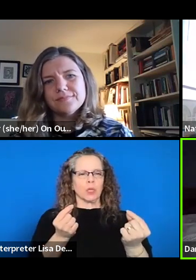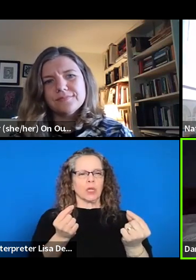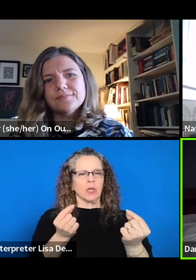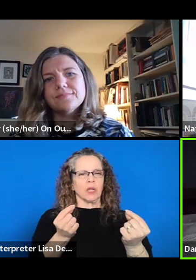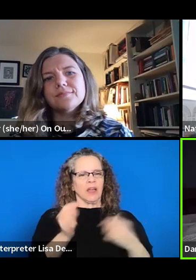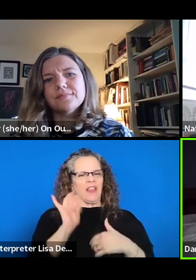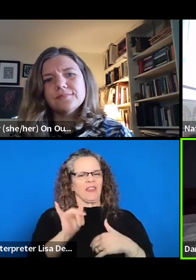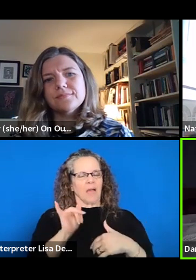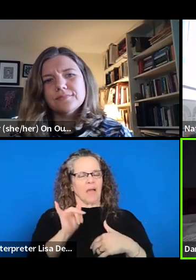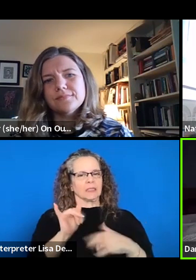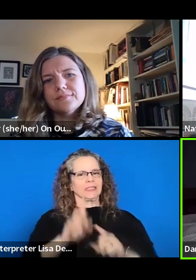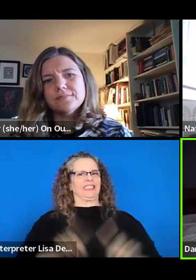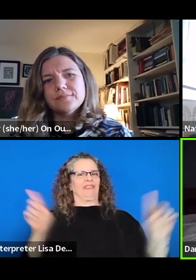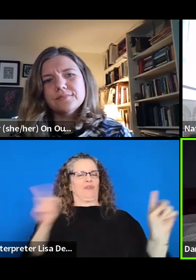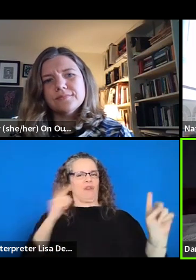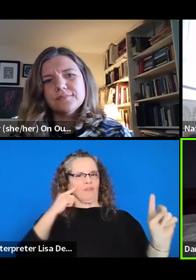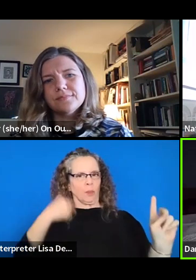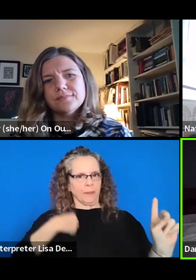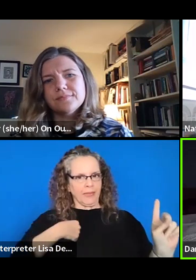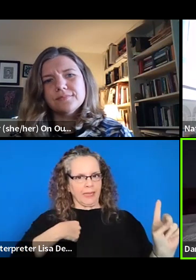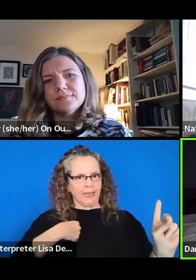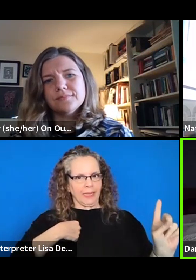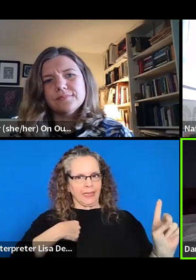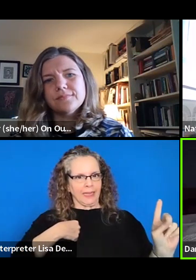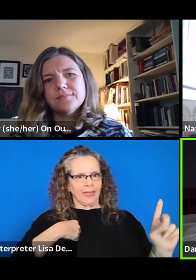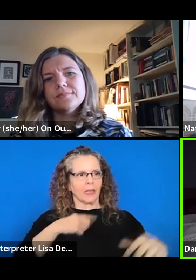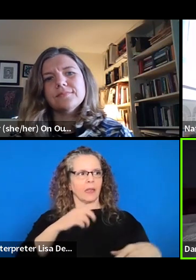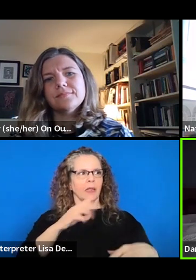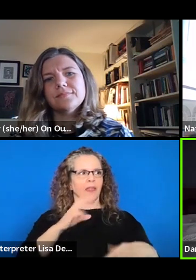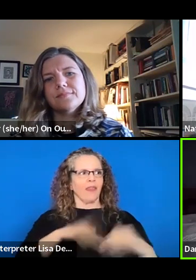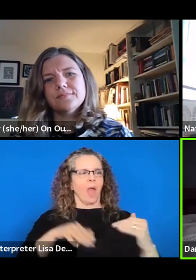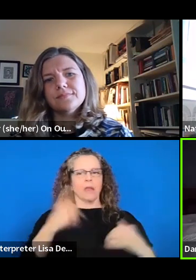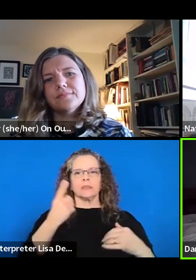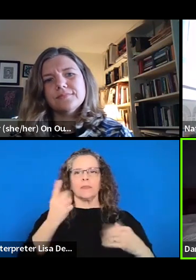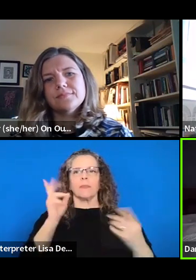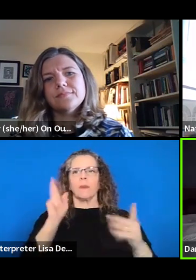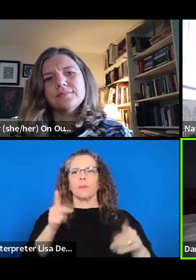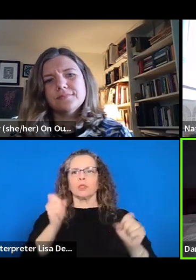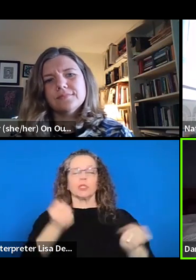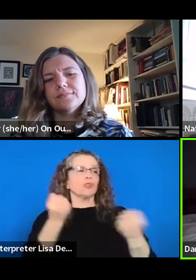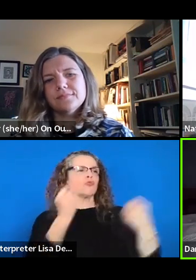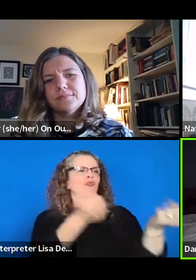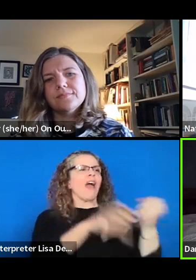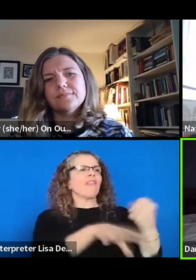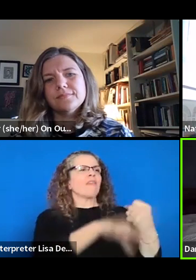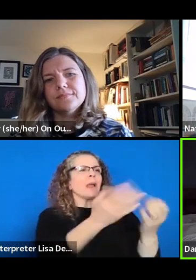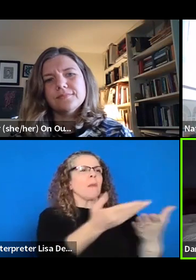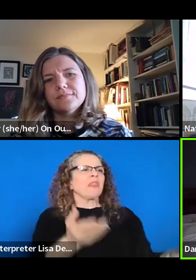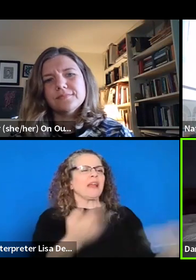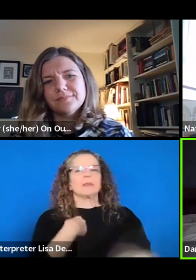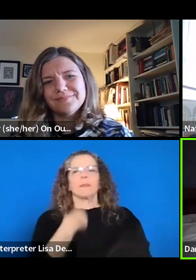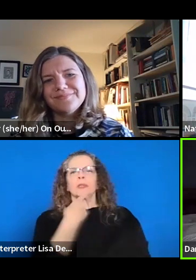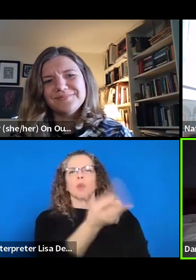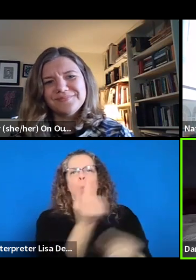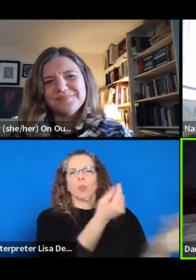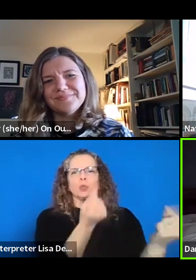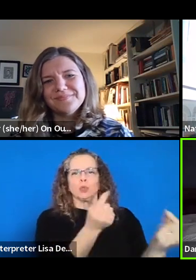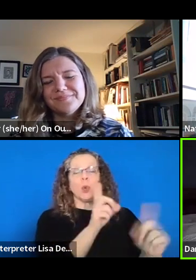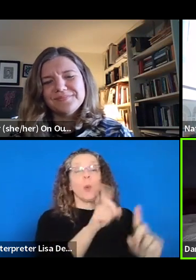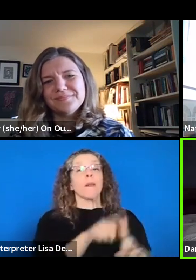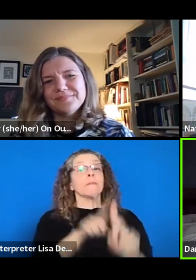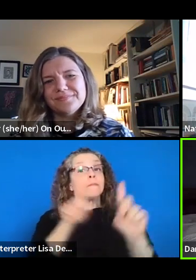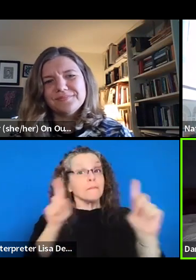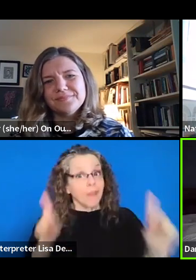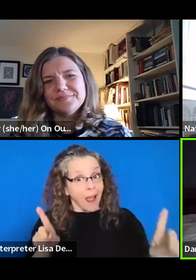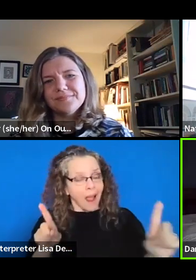really different to me than somebody having to like go to drive to pick up some supplies and just kind of be told what to do. Right. But then on the other side of that, and